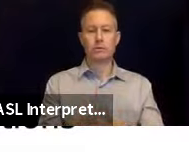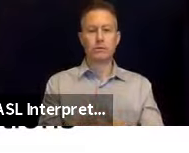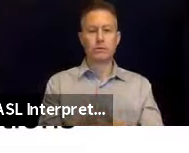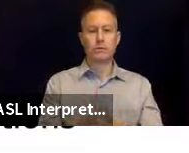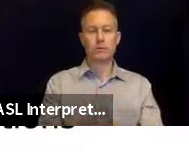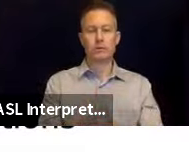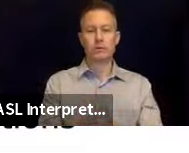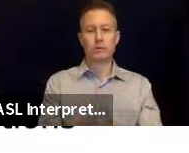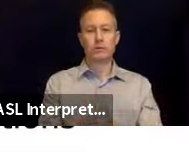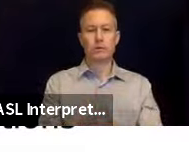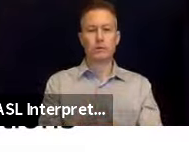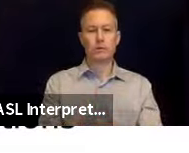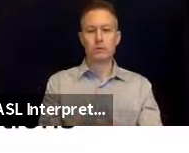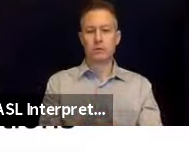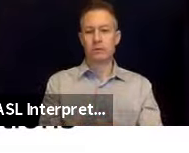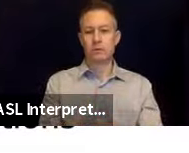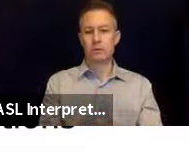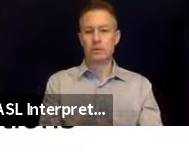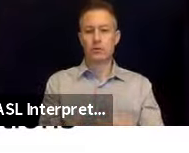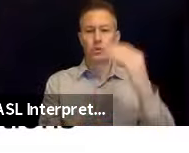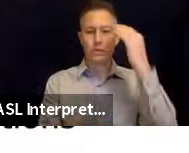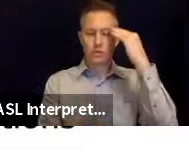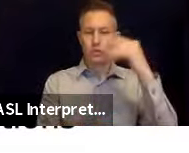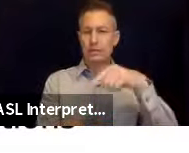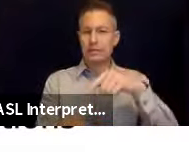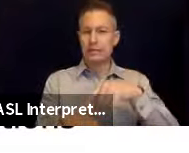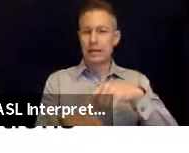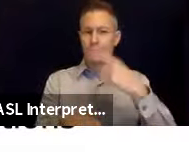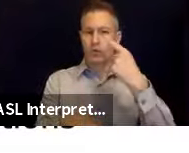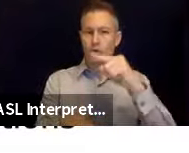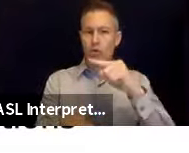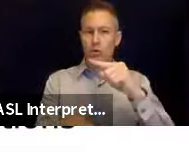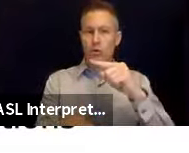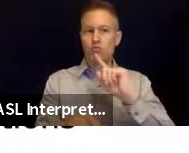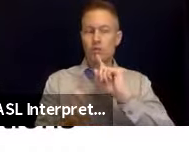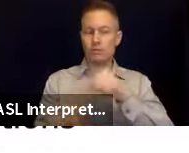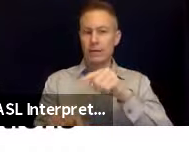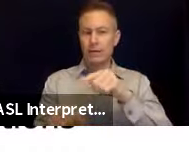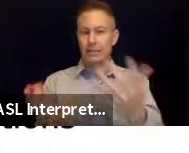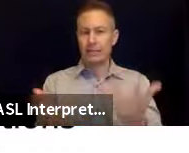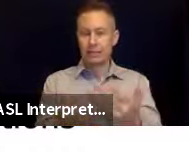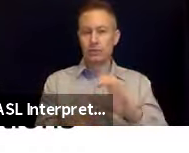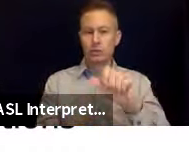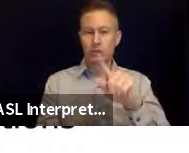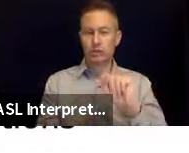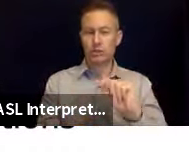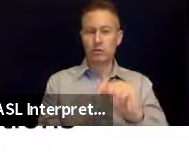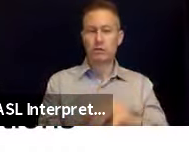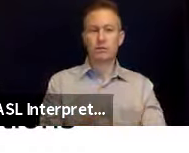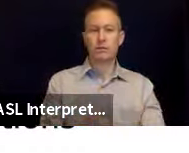We know it takes time to type your responses here in YouTube chat, so we'll hang out here, like Mark said, for a minute or so.